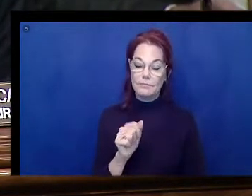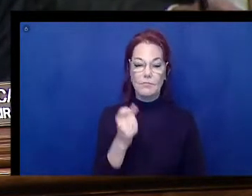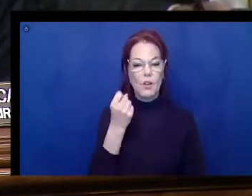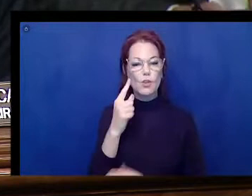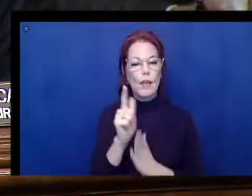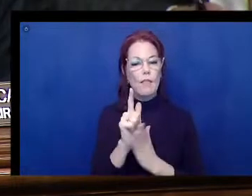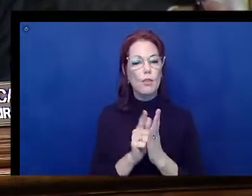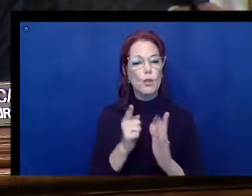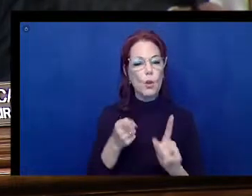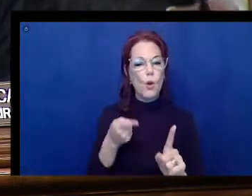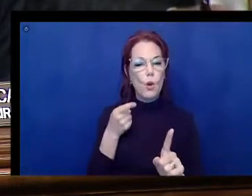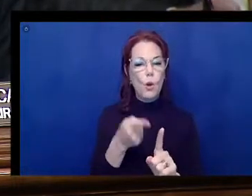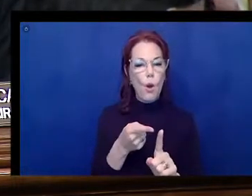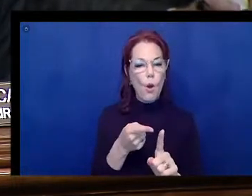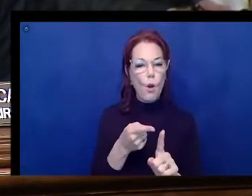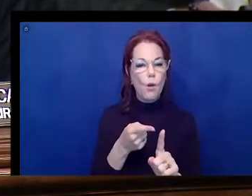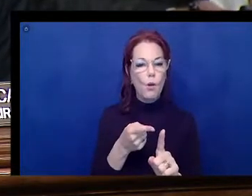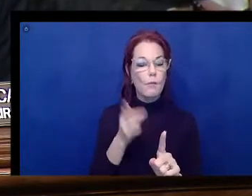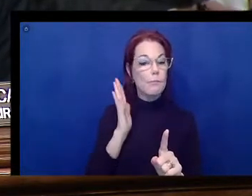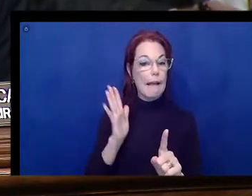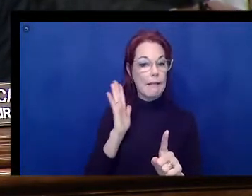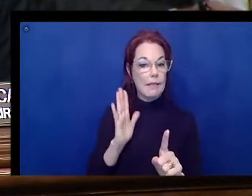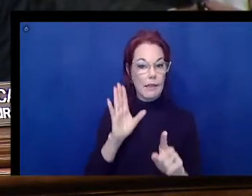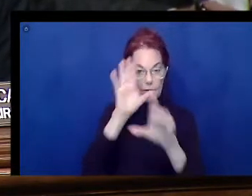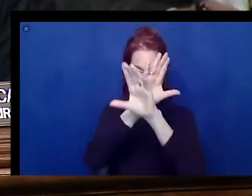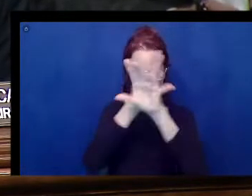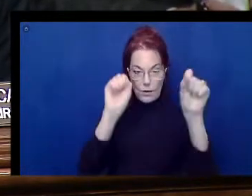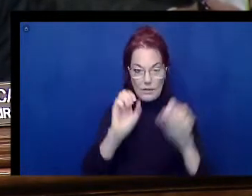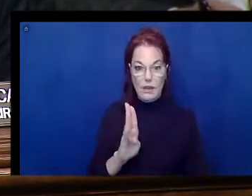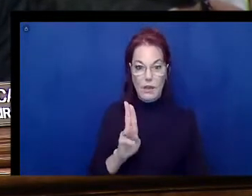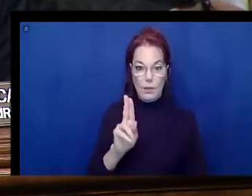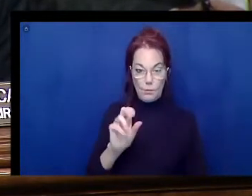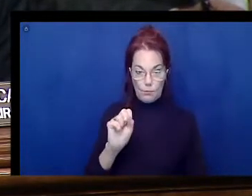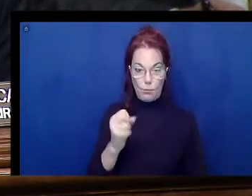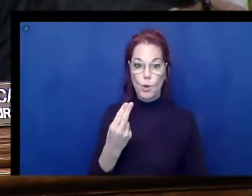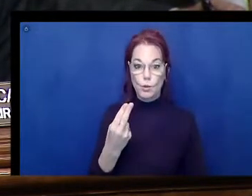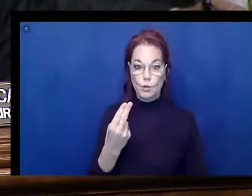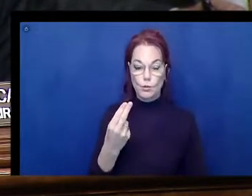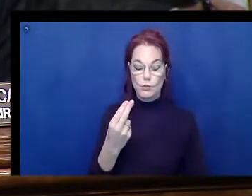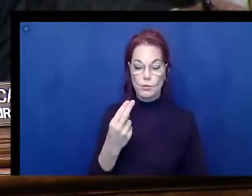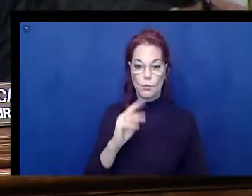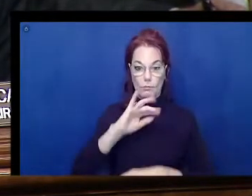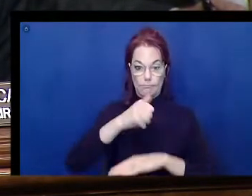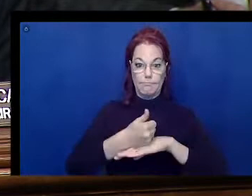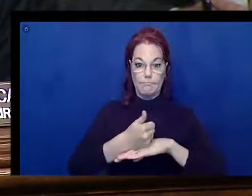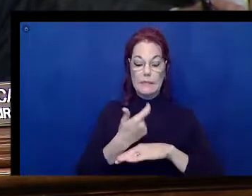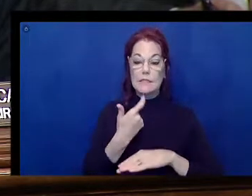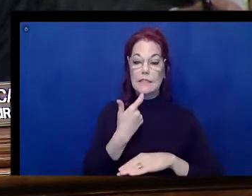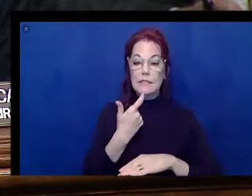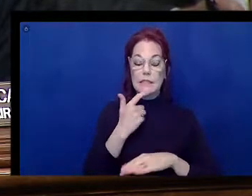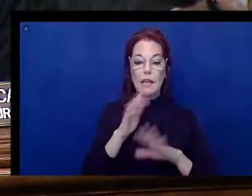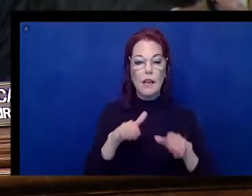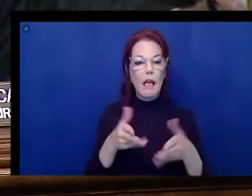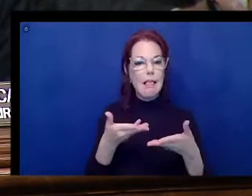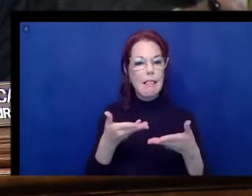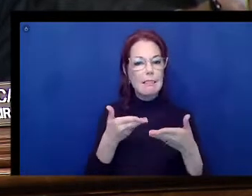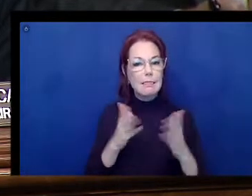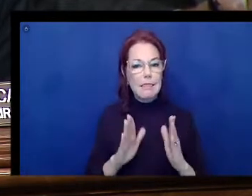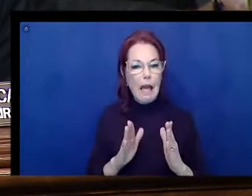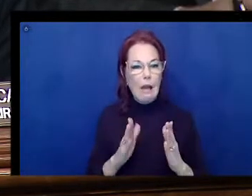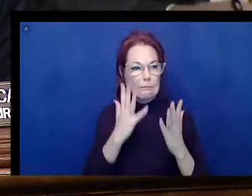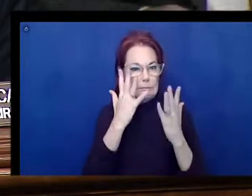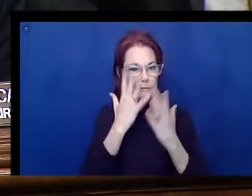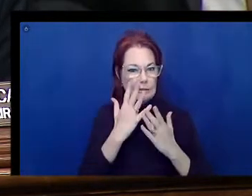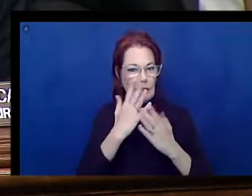then President Bush said, to quote, let the shameful wall of exclusion